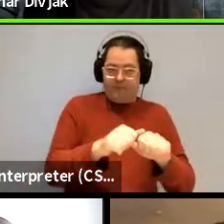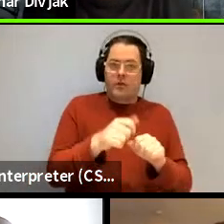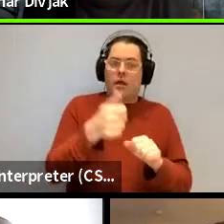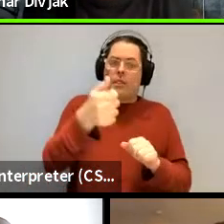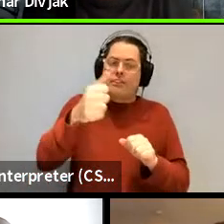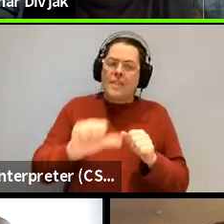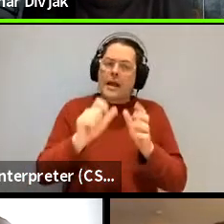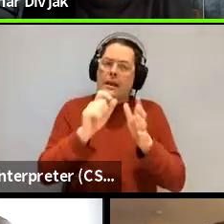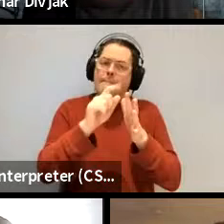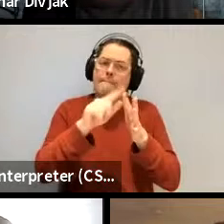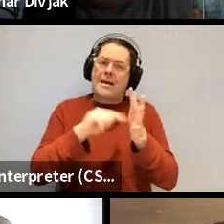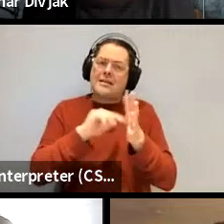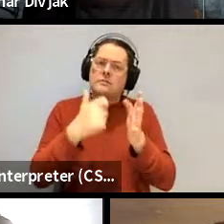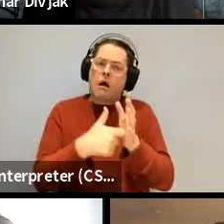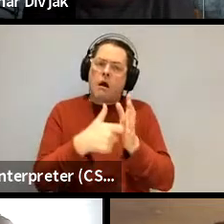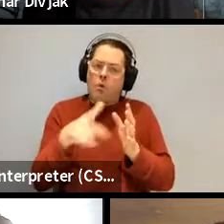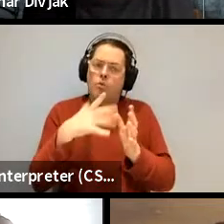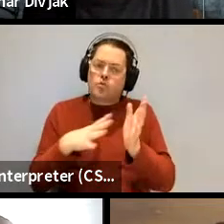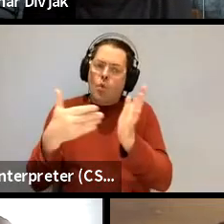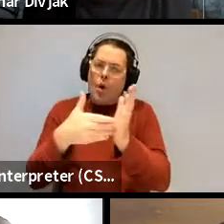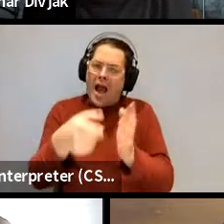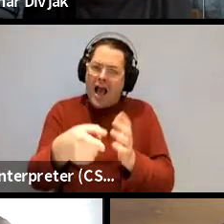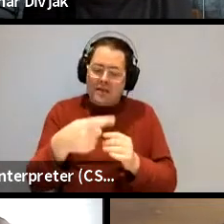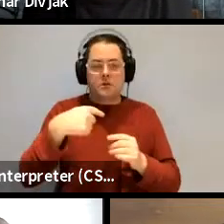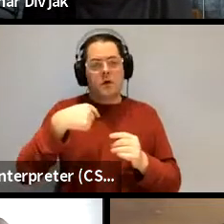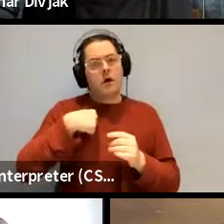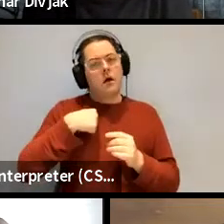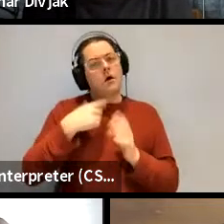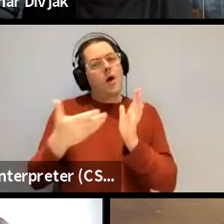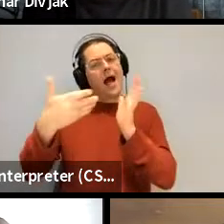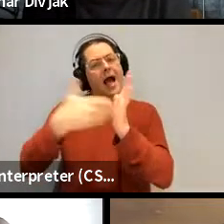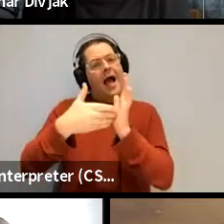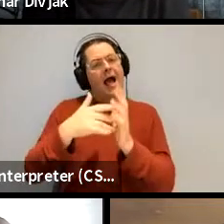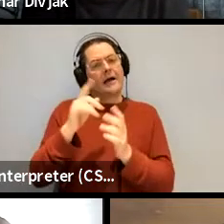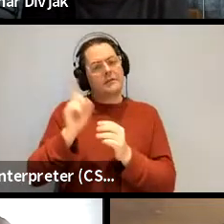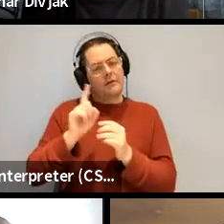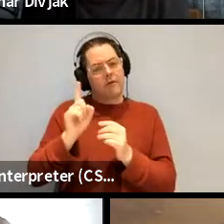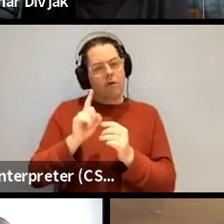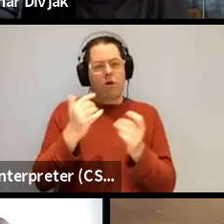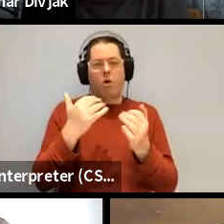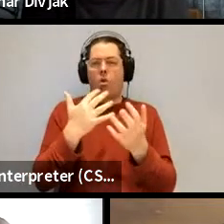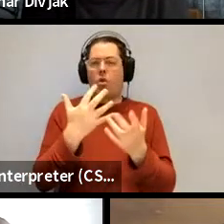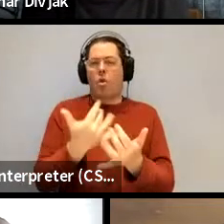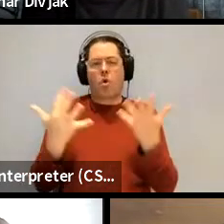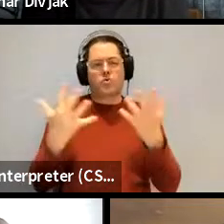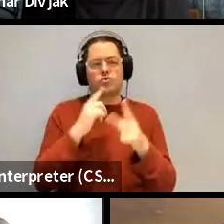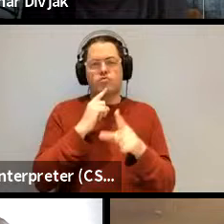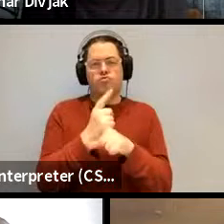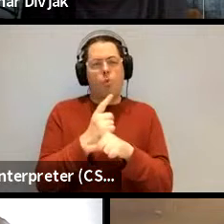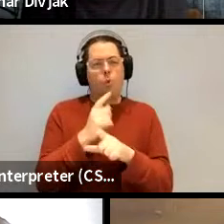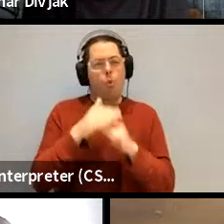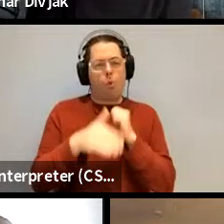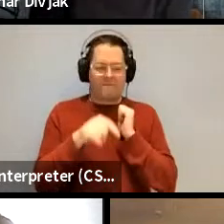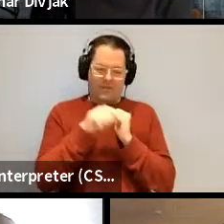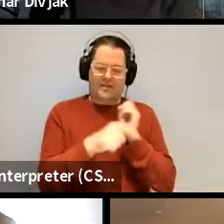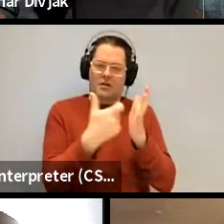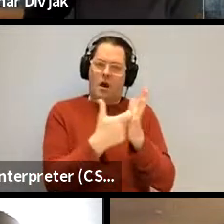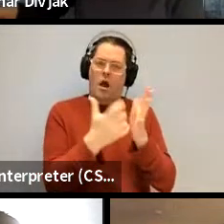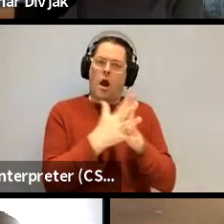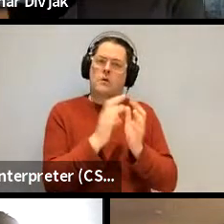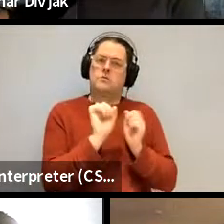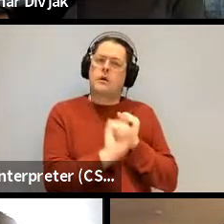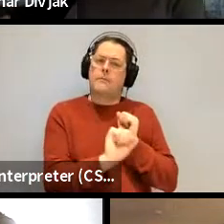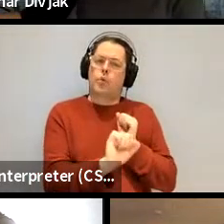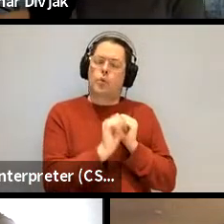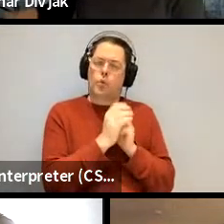take over for the well just just to add a little bit there's i mean there's plenty to to to say about this but this is just the the